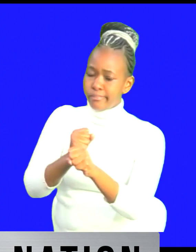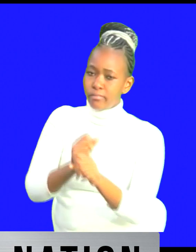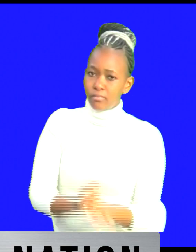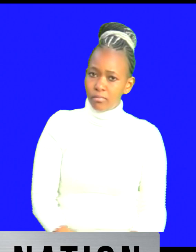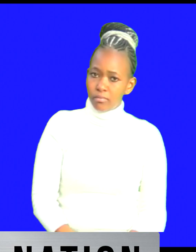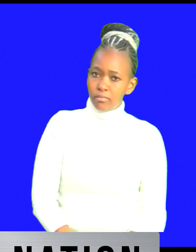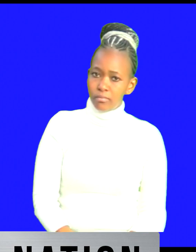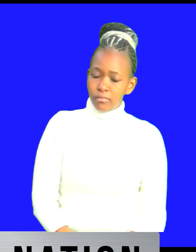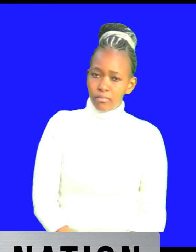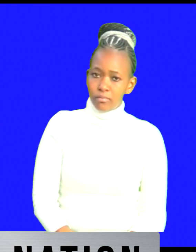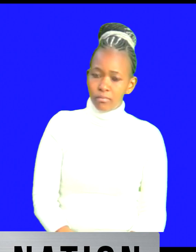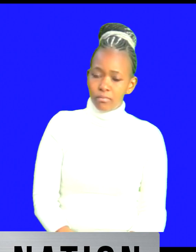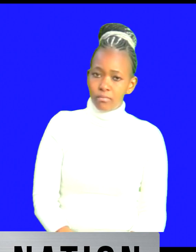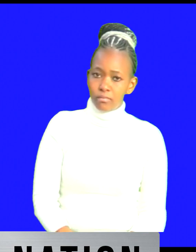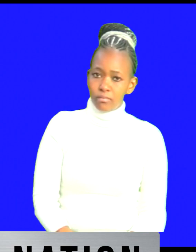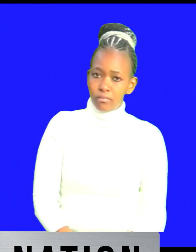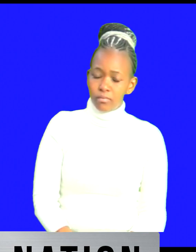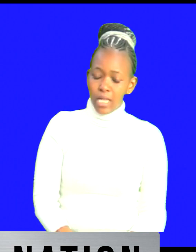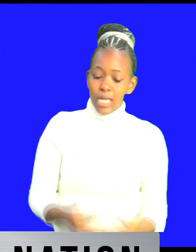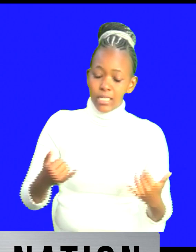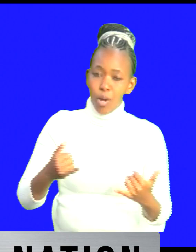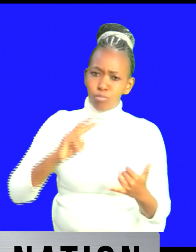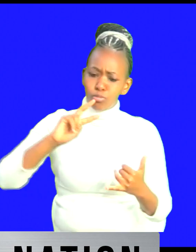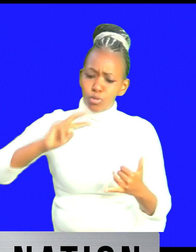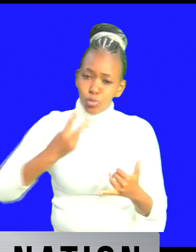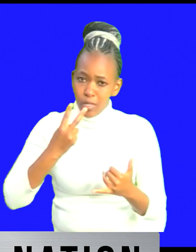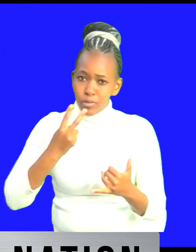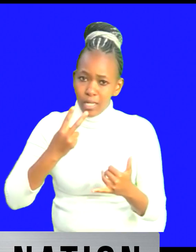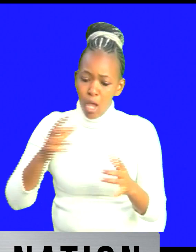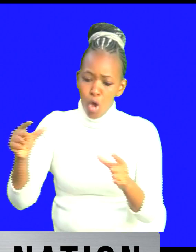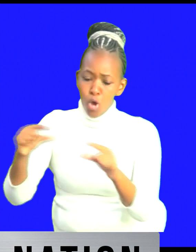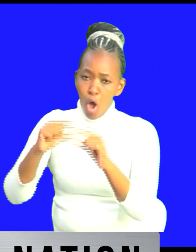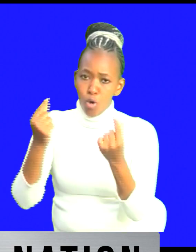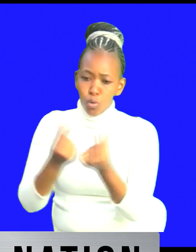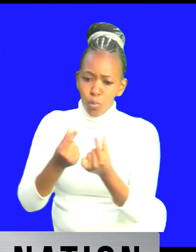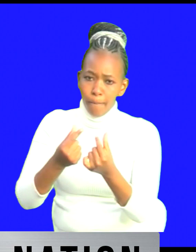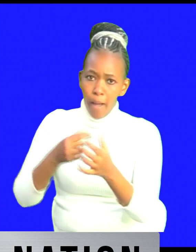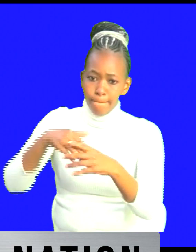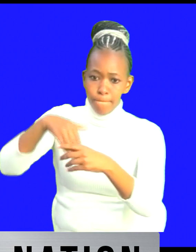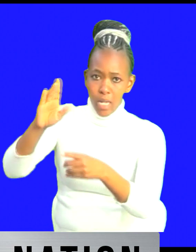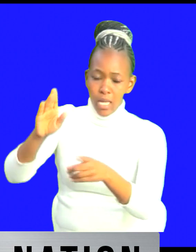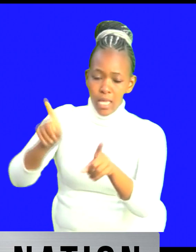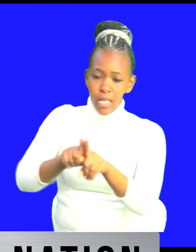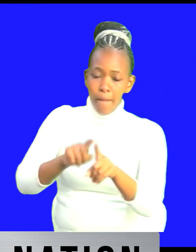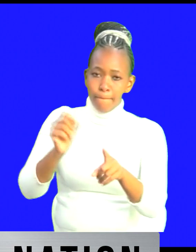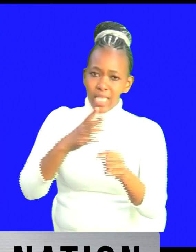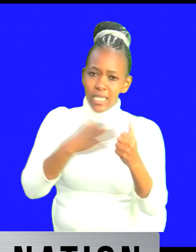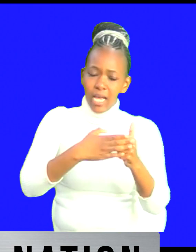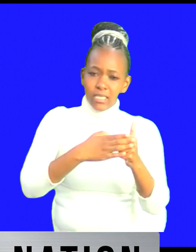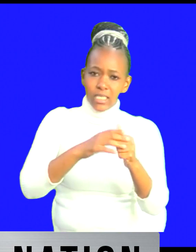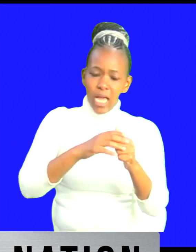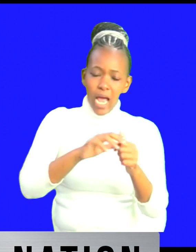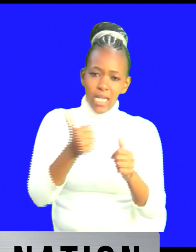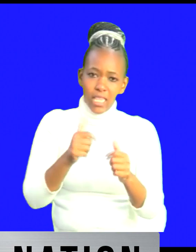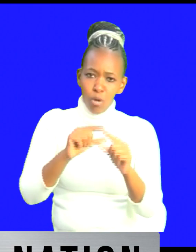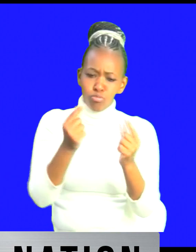at least this was 2000 troops living and then another 3000 will live in about three months i think in september or something like that they're